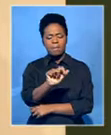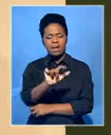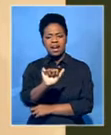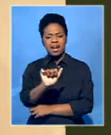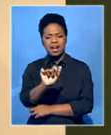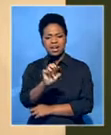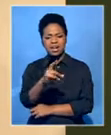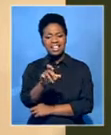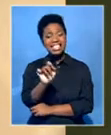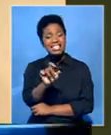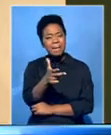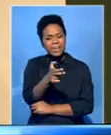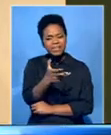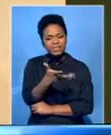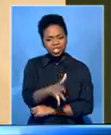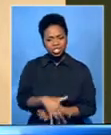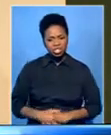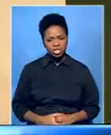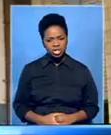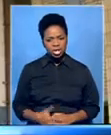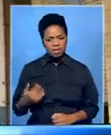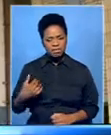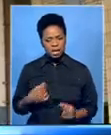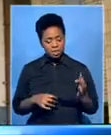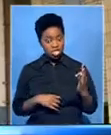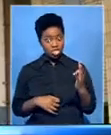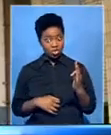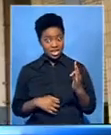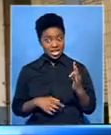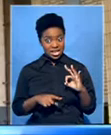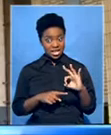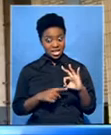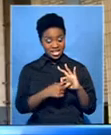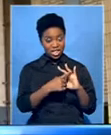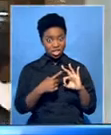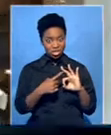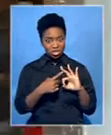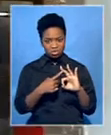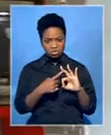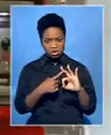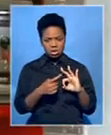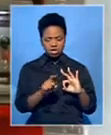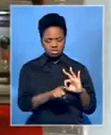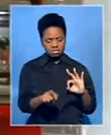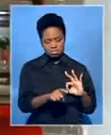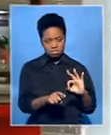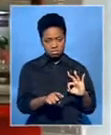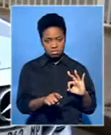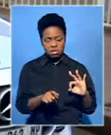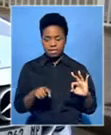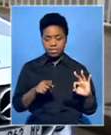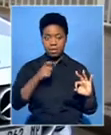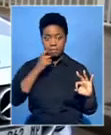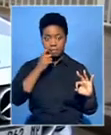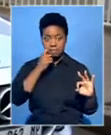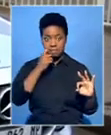The suspects apparently fled with his cell phones and an undisclosed amount of money, among other items. The suspects were arrested in